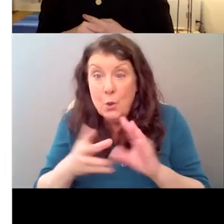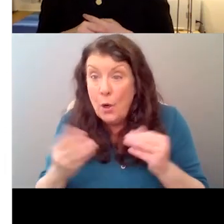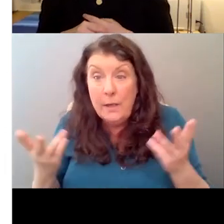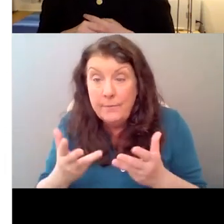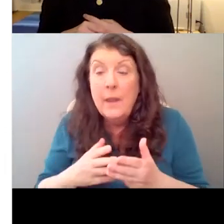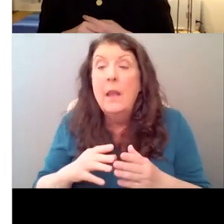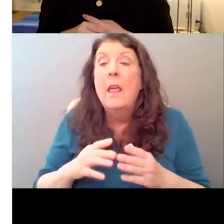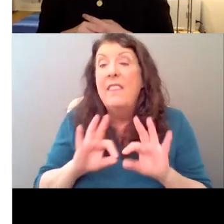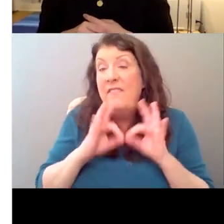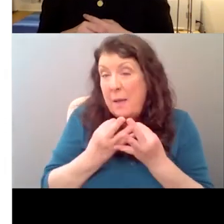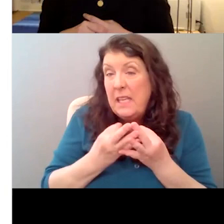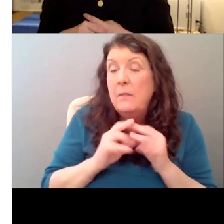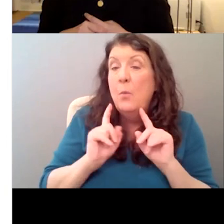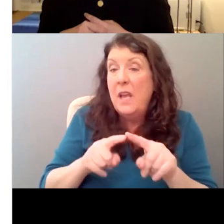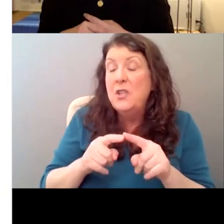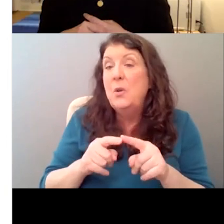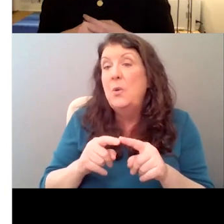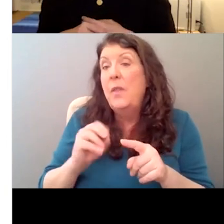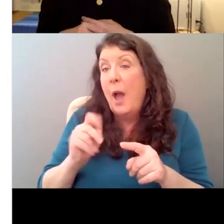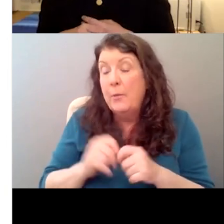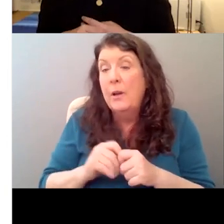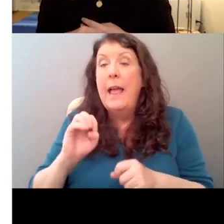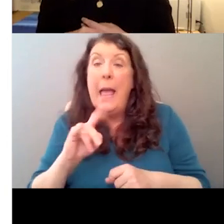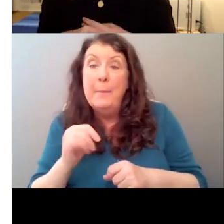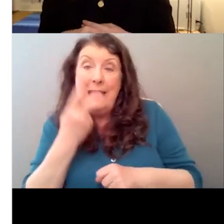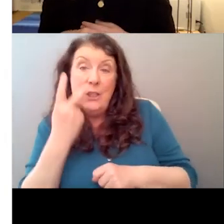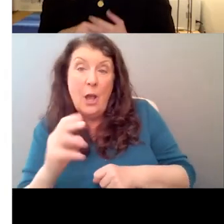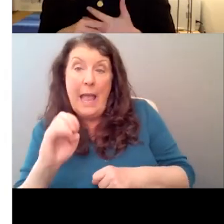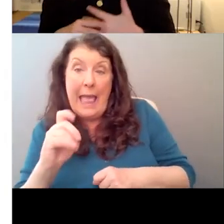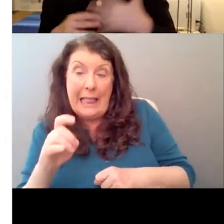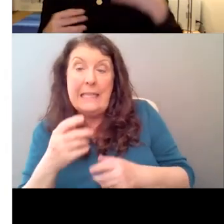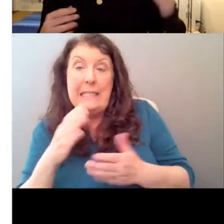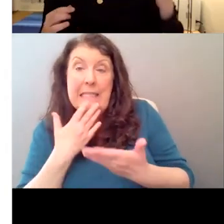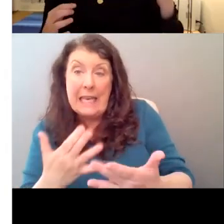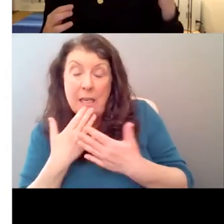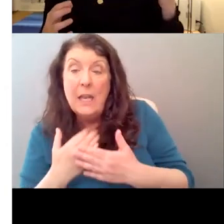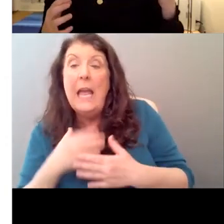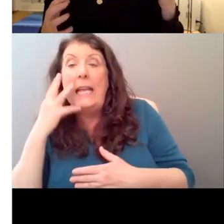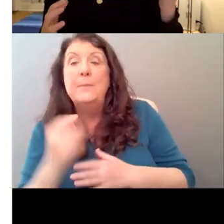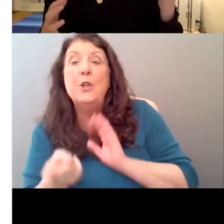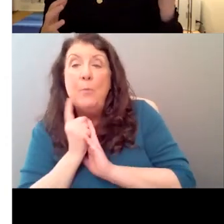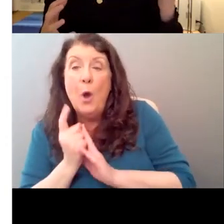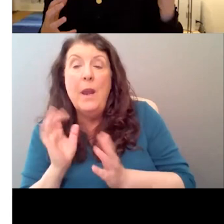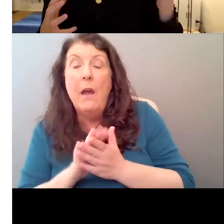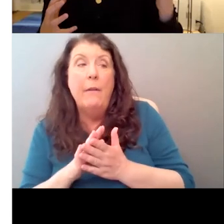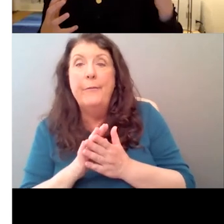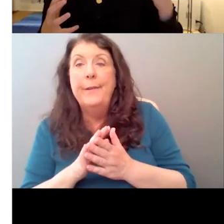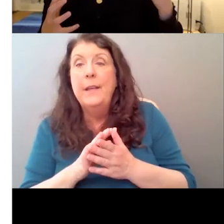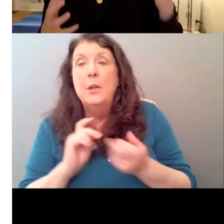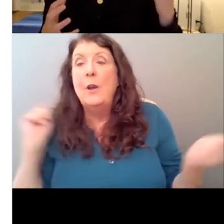Emily saw Adelaide May sing, experienced a moment of transporting poetic ecstasy